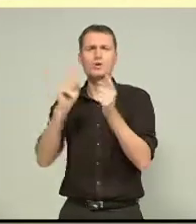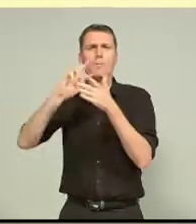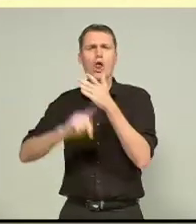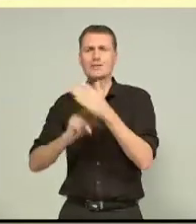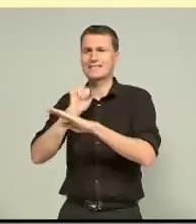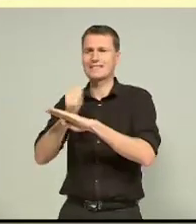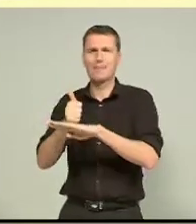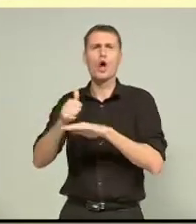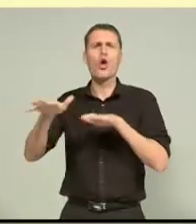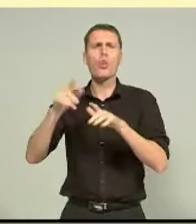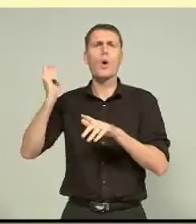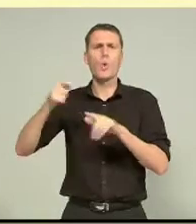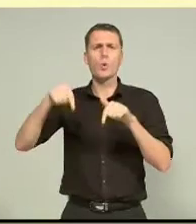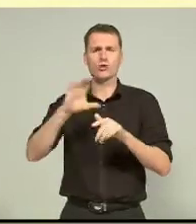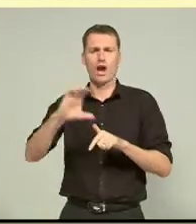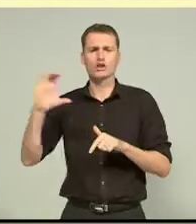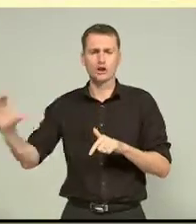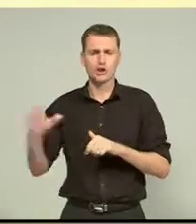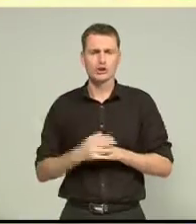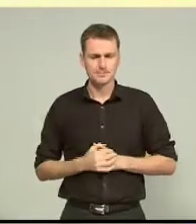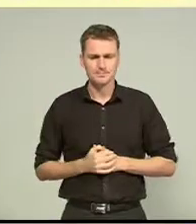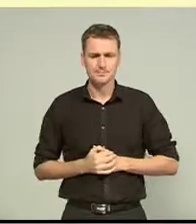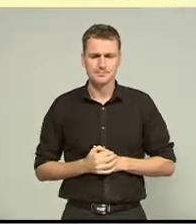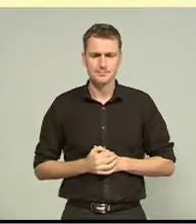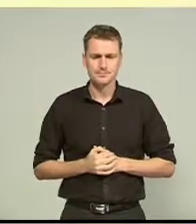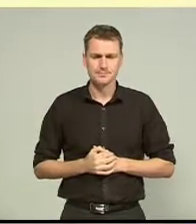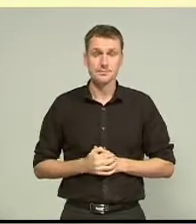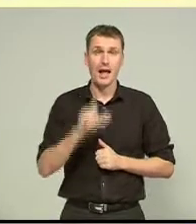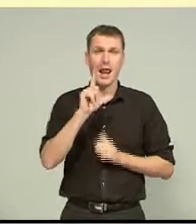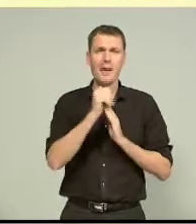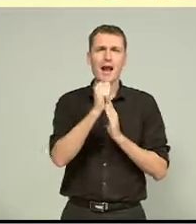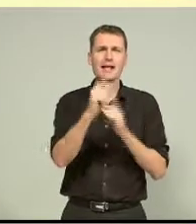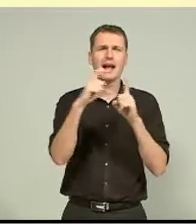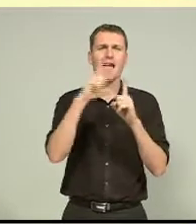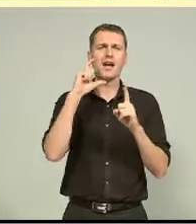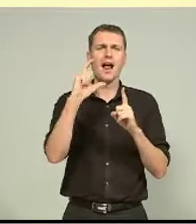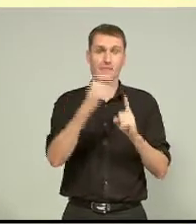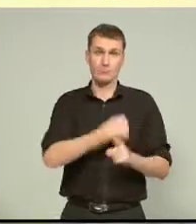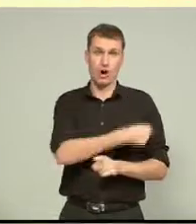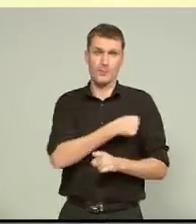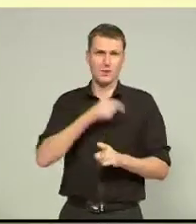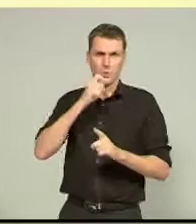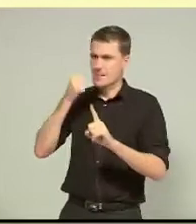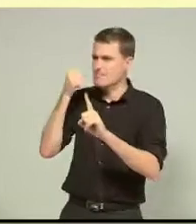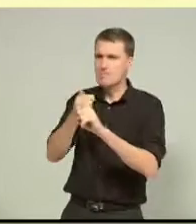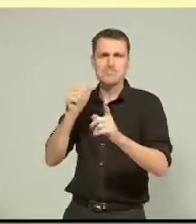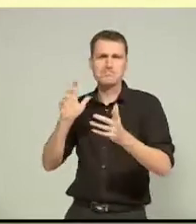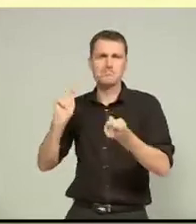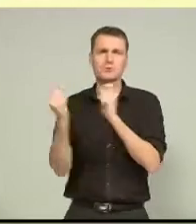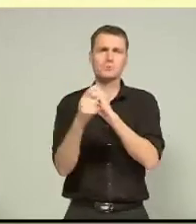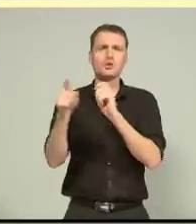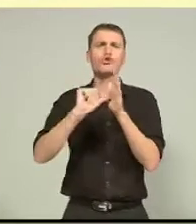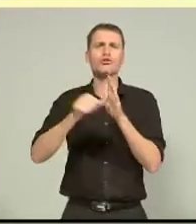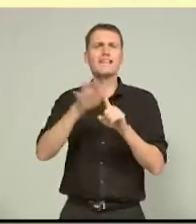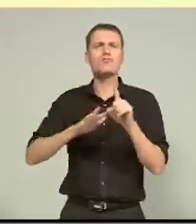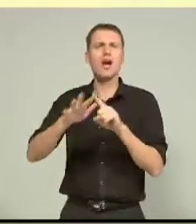an earthquake court in Christchurch. Labour leader David Cunliffe is promising to shake up the insurance sector in Christchurch